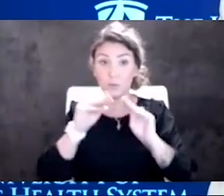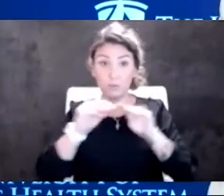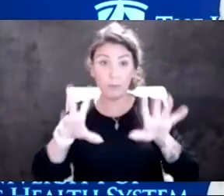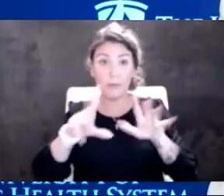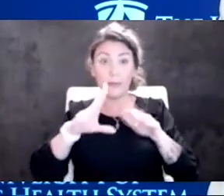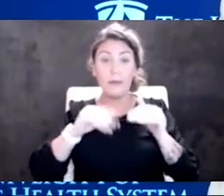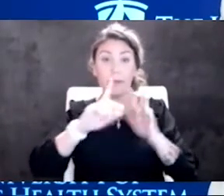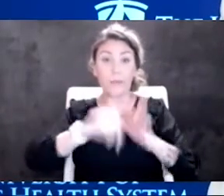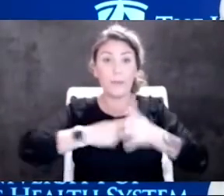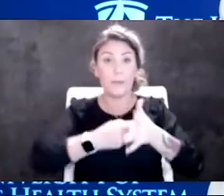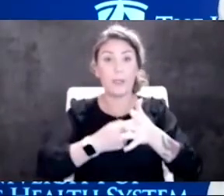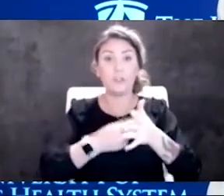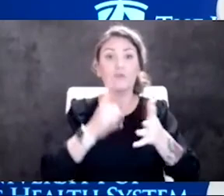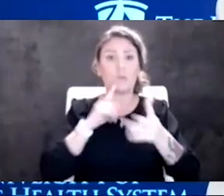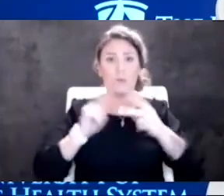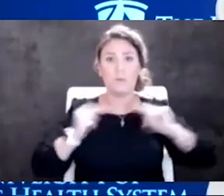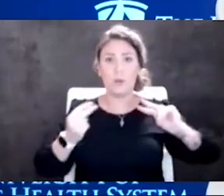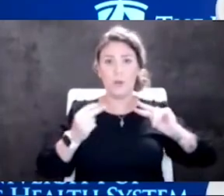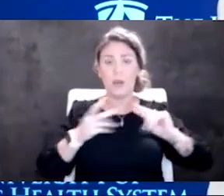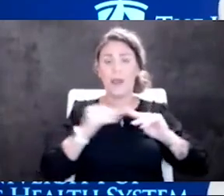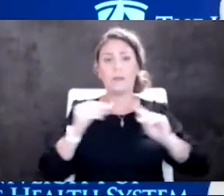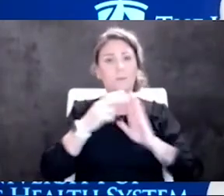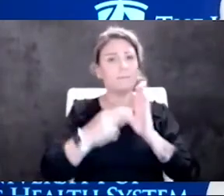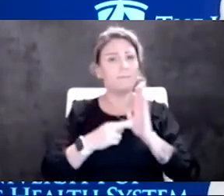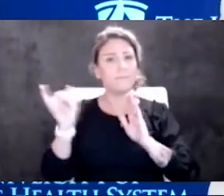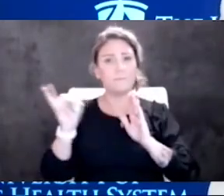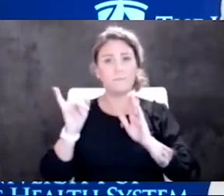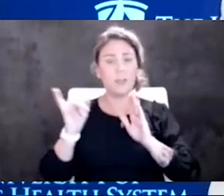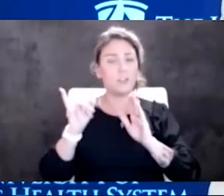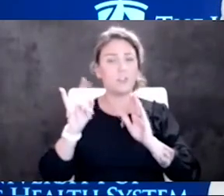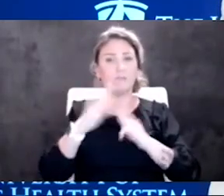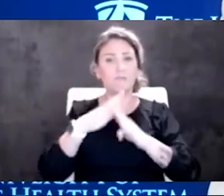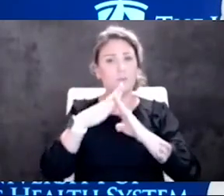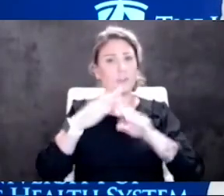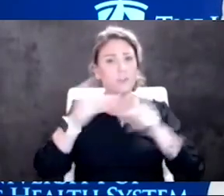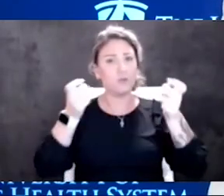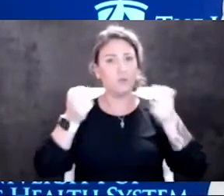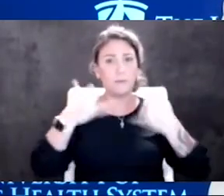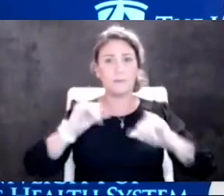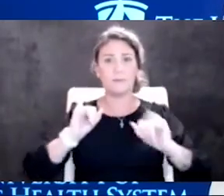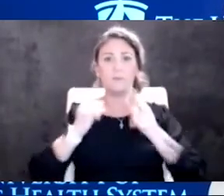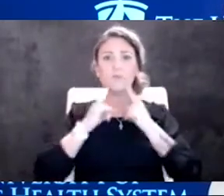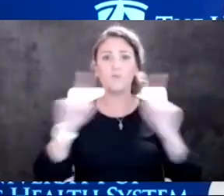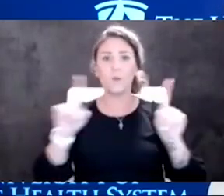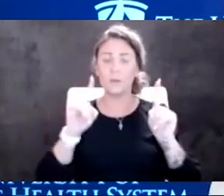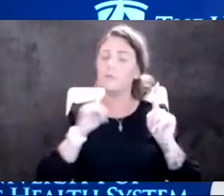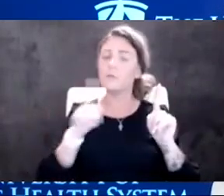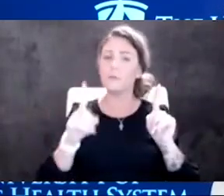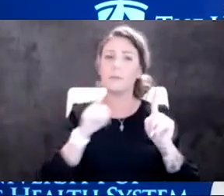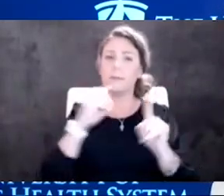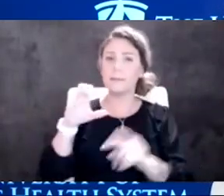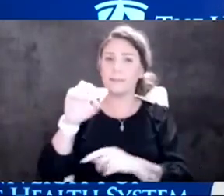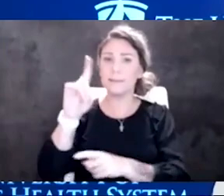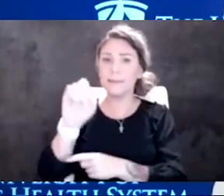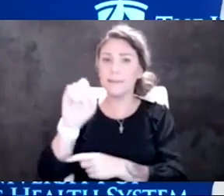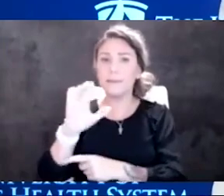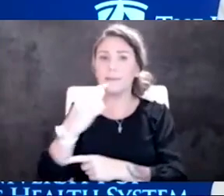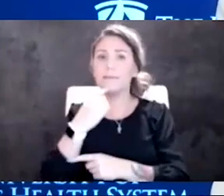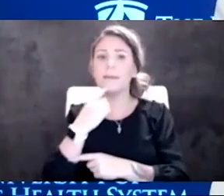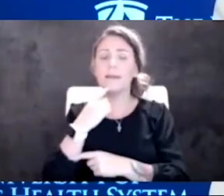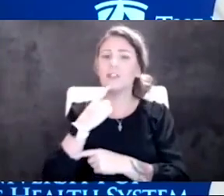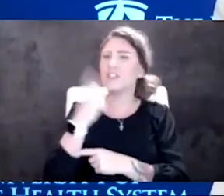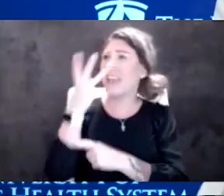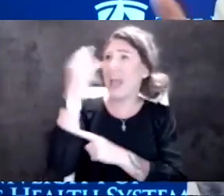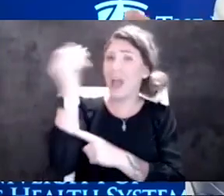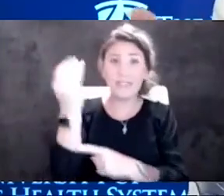like markedly markedly And yet the rules of infection control still work. And we also know that, as I said again yesterday, just go outside. If you can,